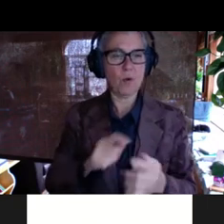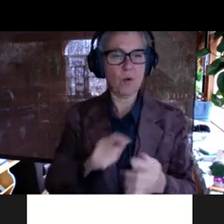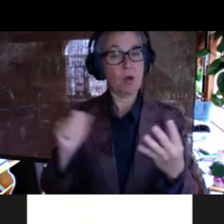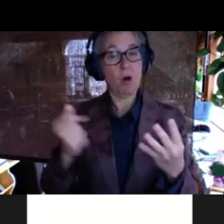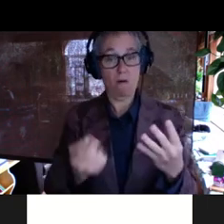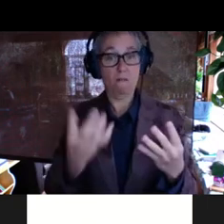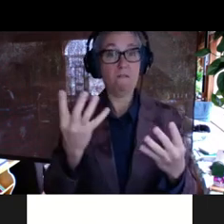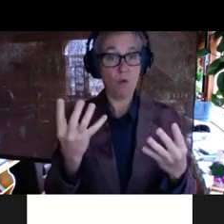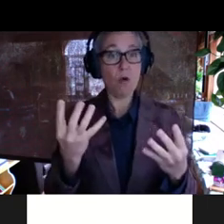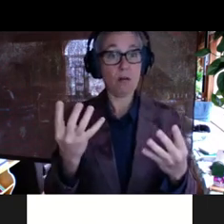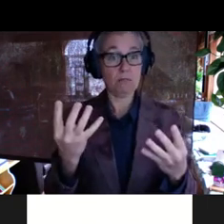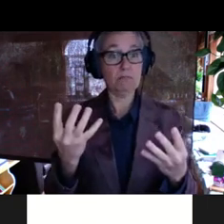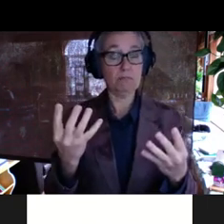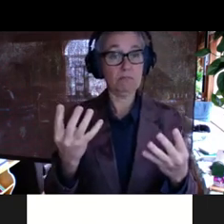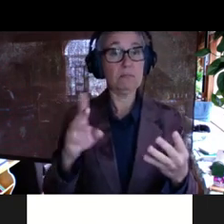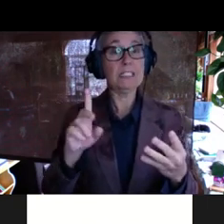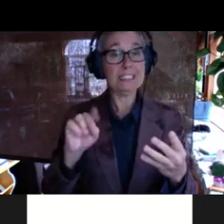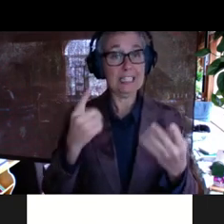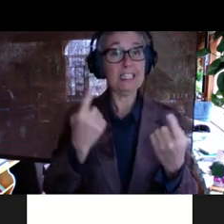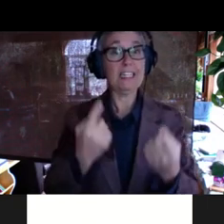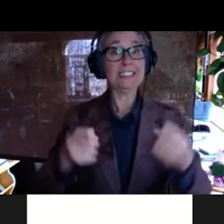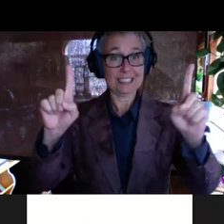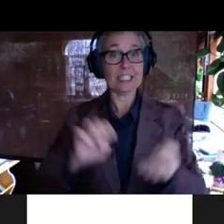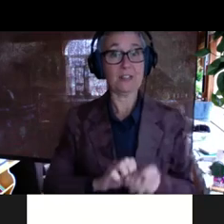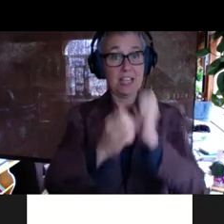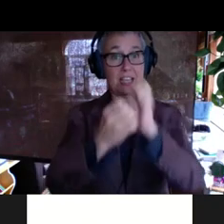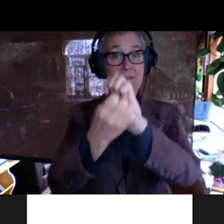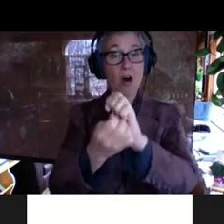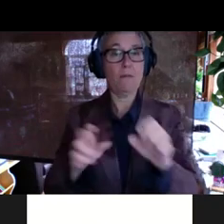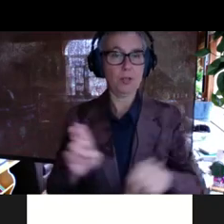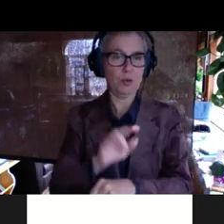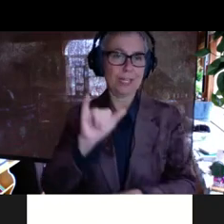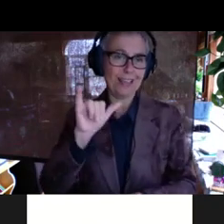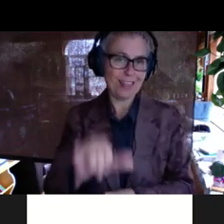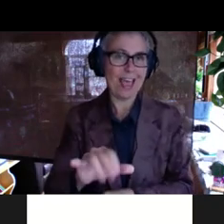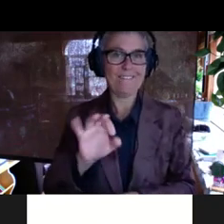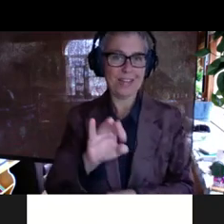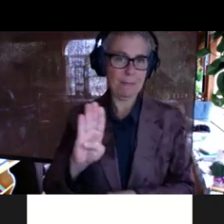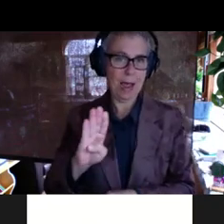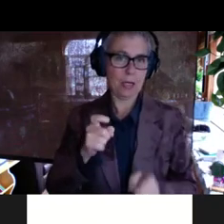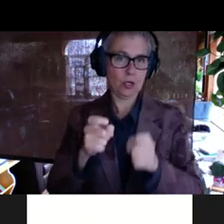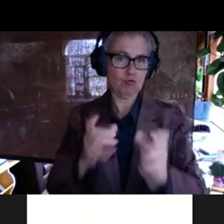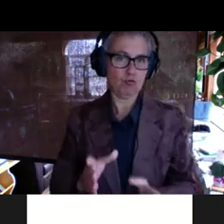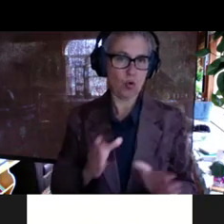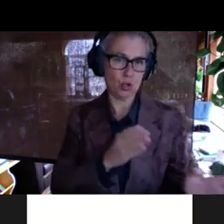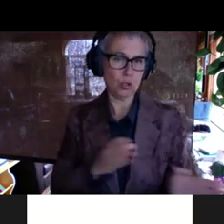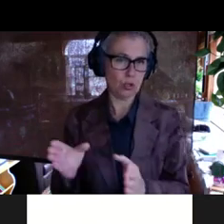biomolecules, uh, were successfully evolved by using this feedback controller strategy.